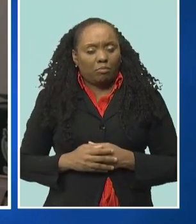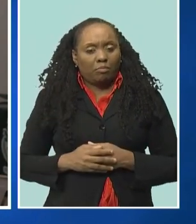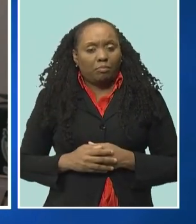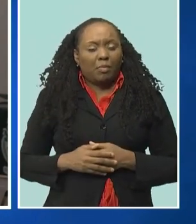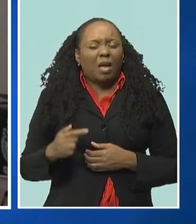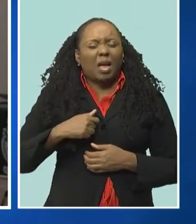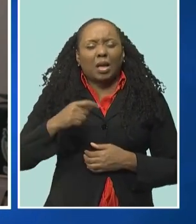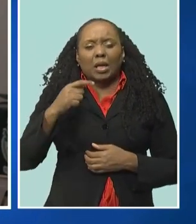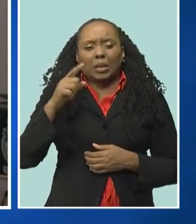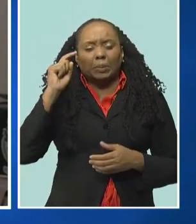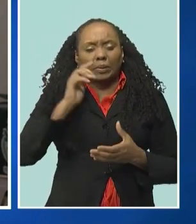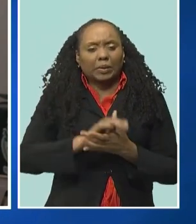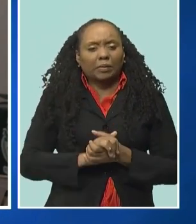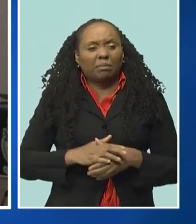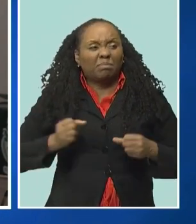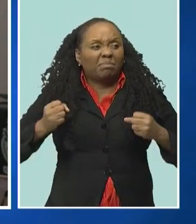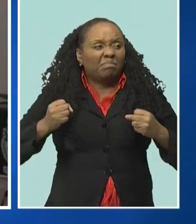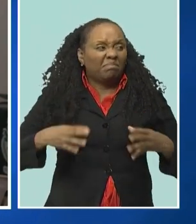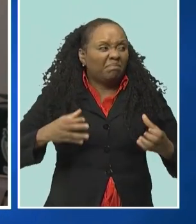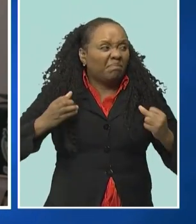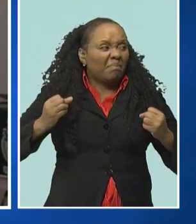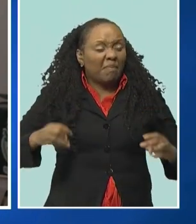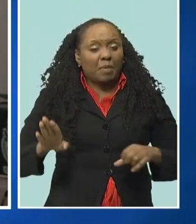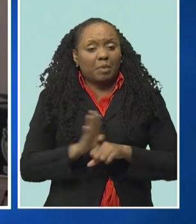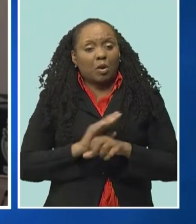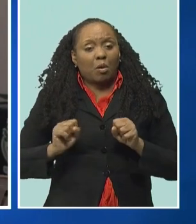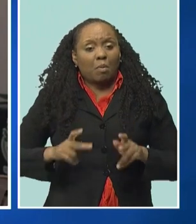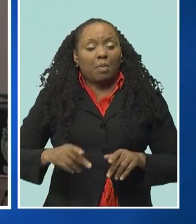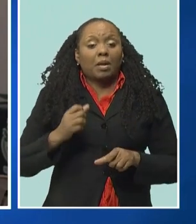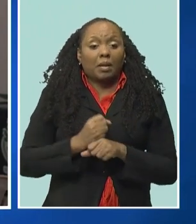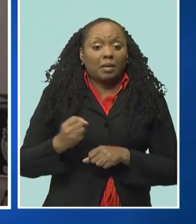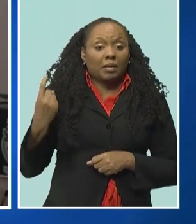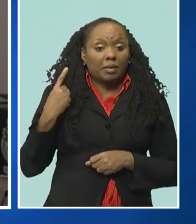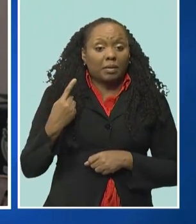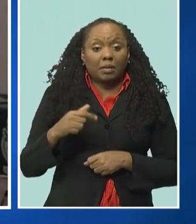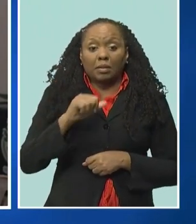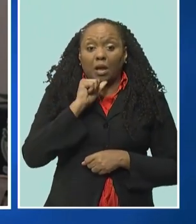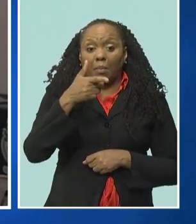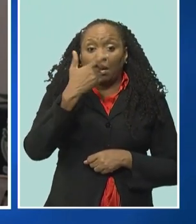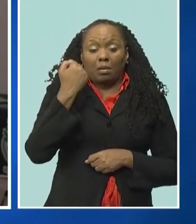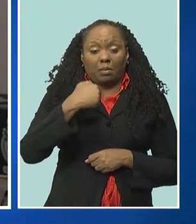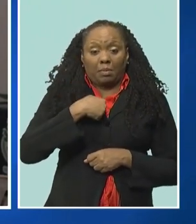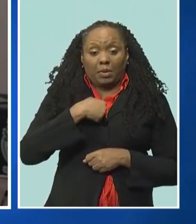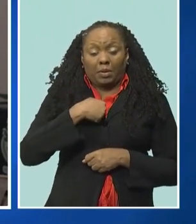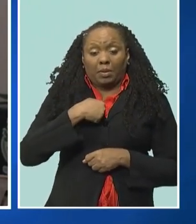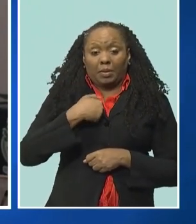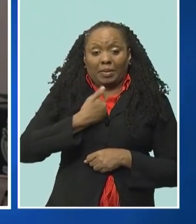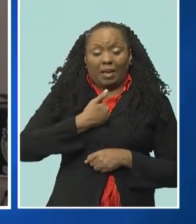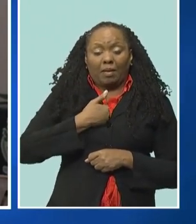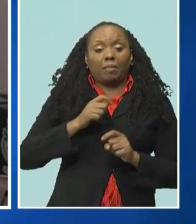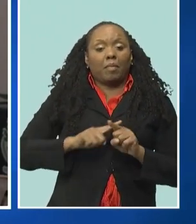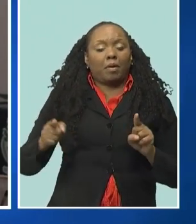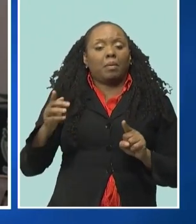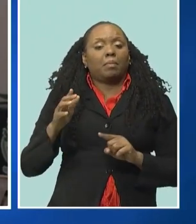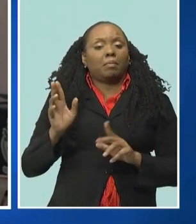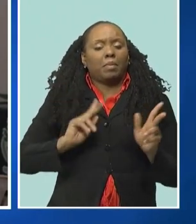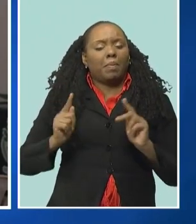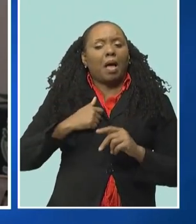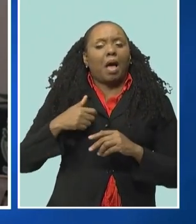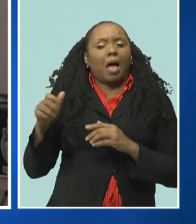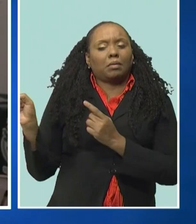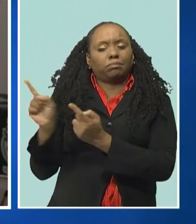last year I got so many business opportunities and it wasn't because of me, it was because of my network sending business